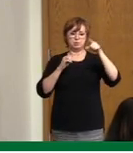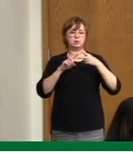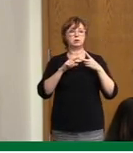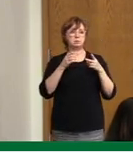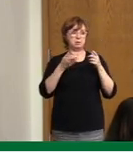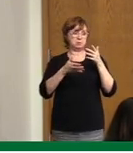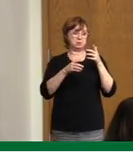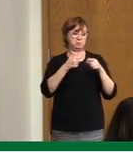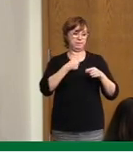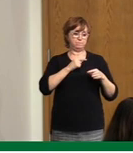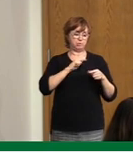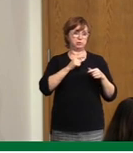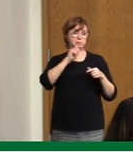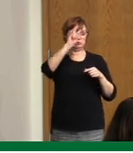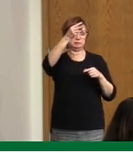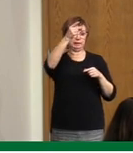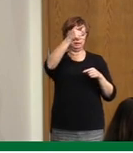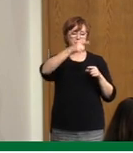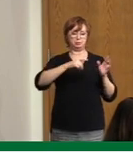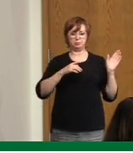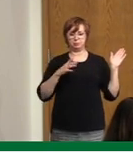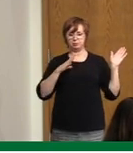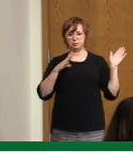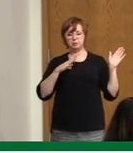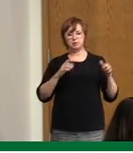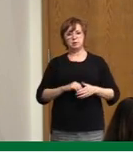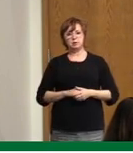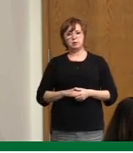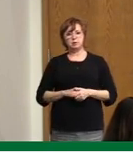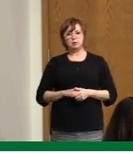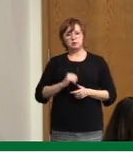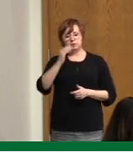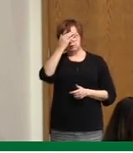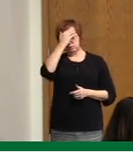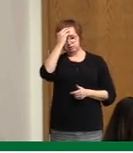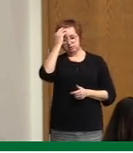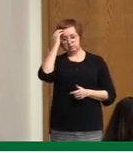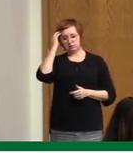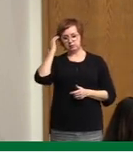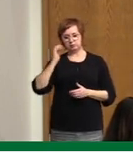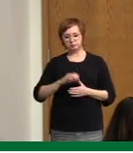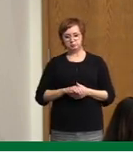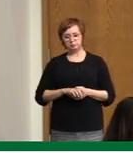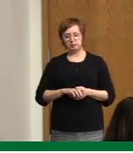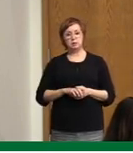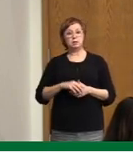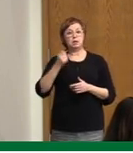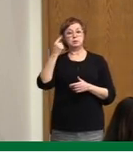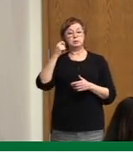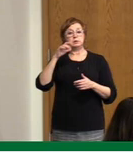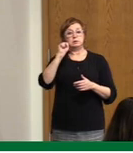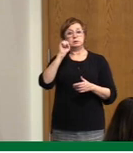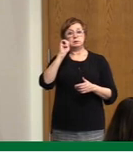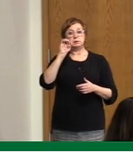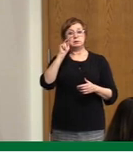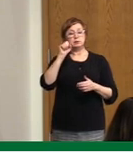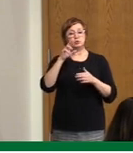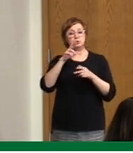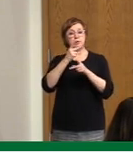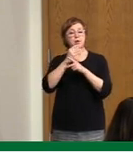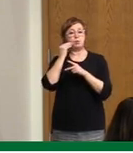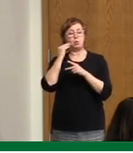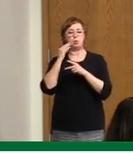get some further information tomorrow. But again, I think long-term care staff have been working extremely diligently throughout the last 10 months, but